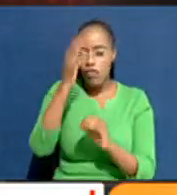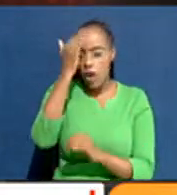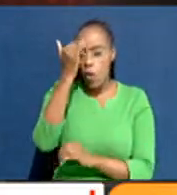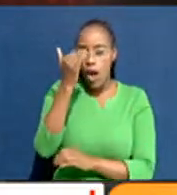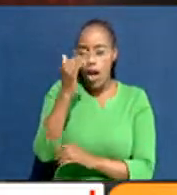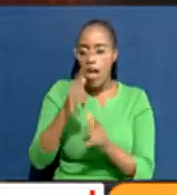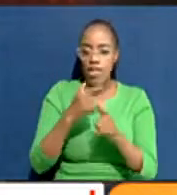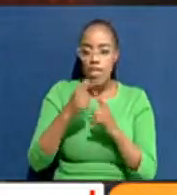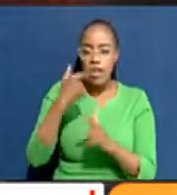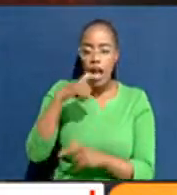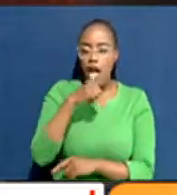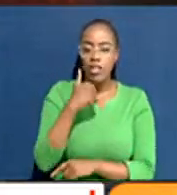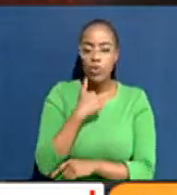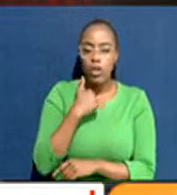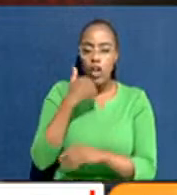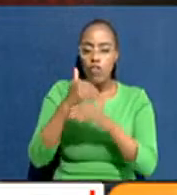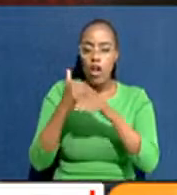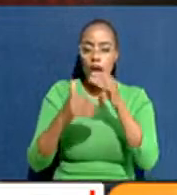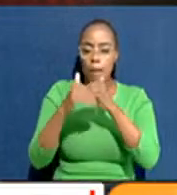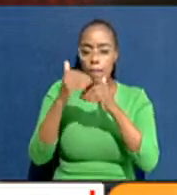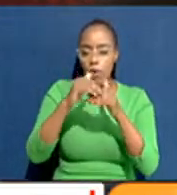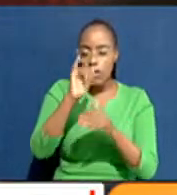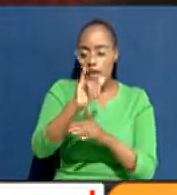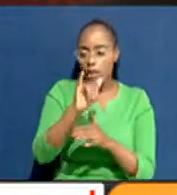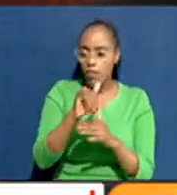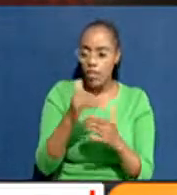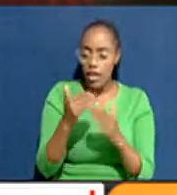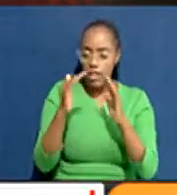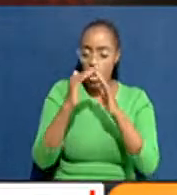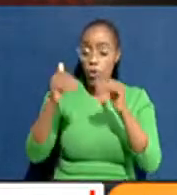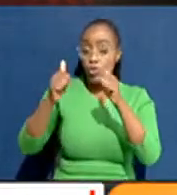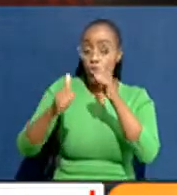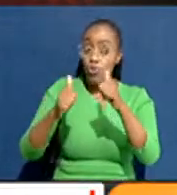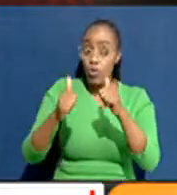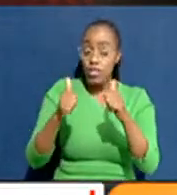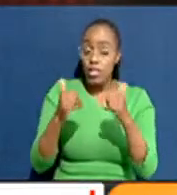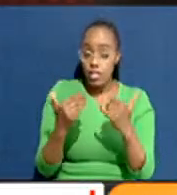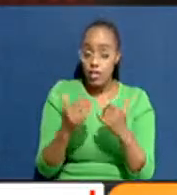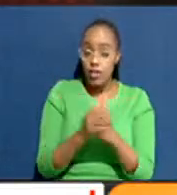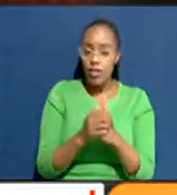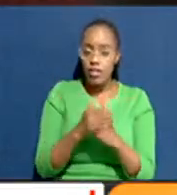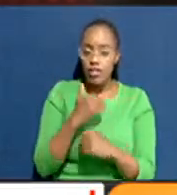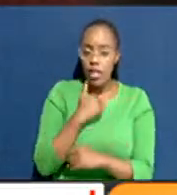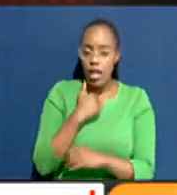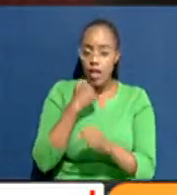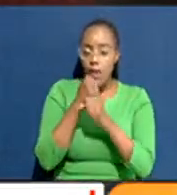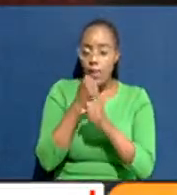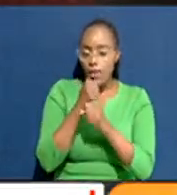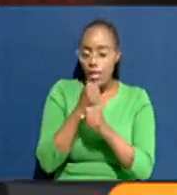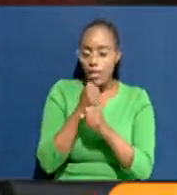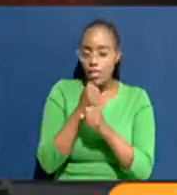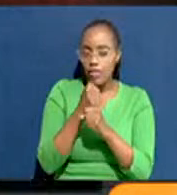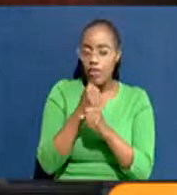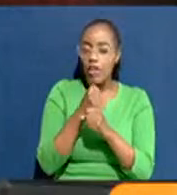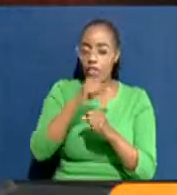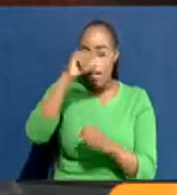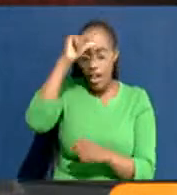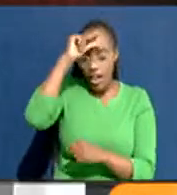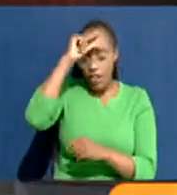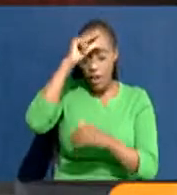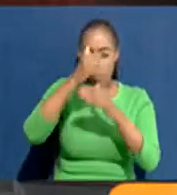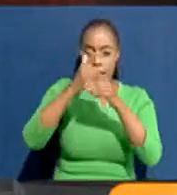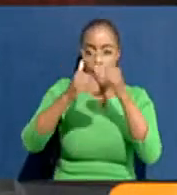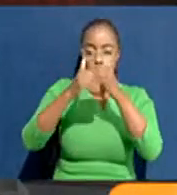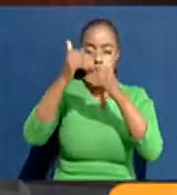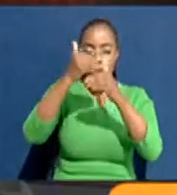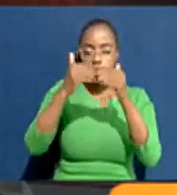did we build only 50,000 houses, which is actually an upper limit? Actually, government built a lot less